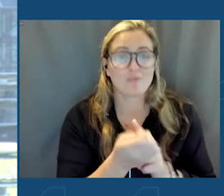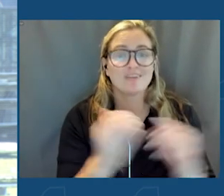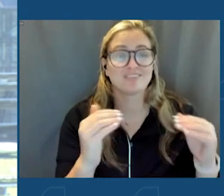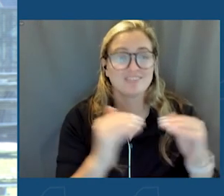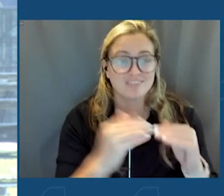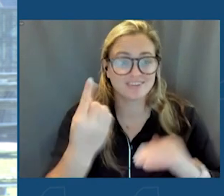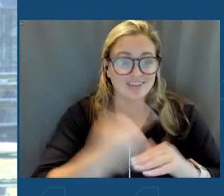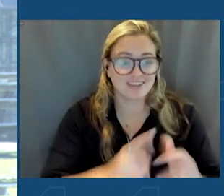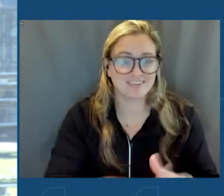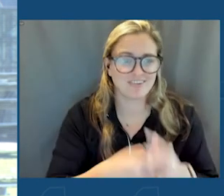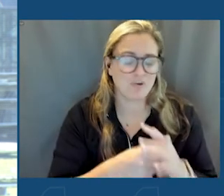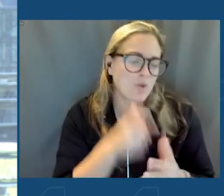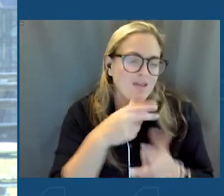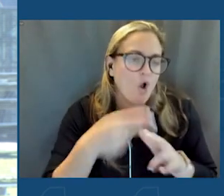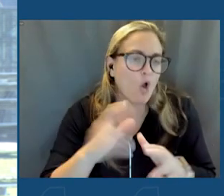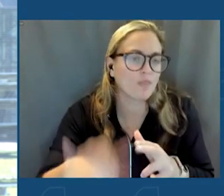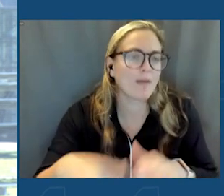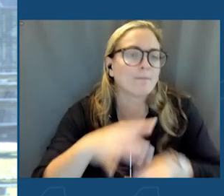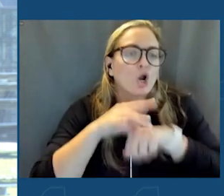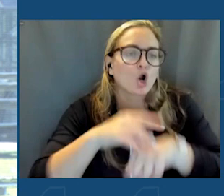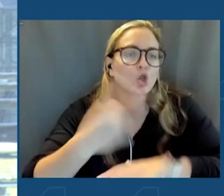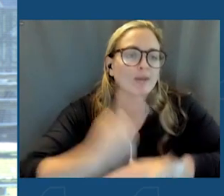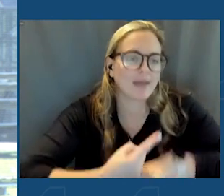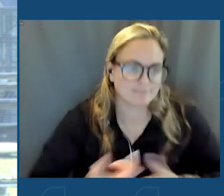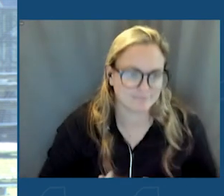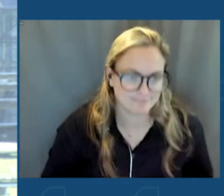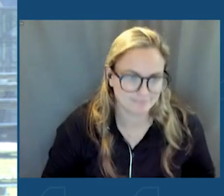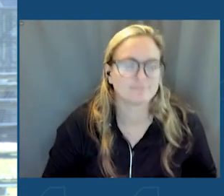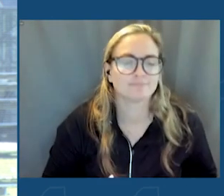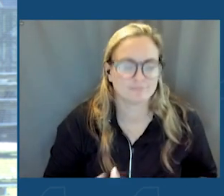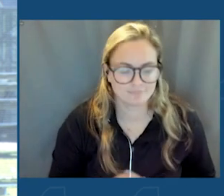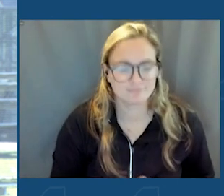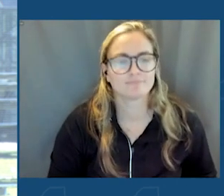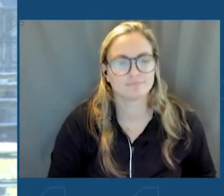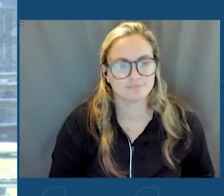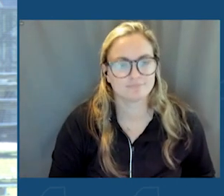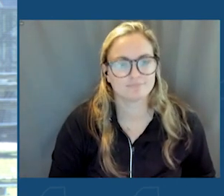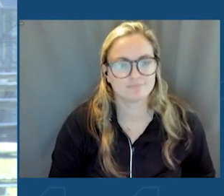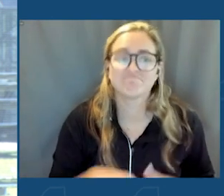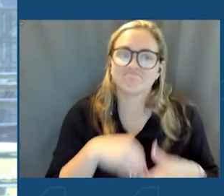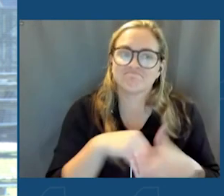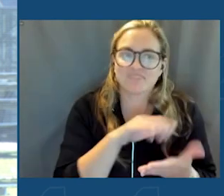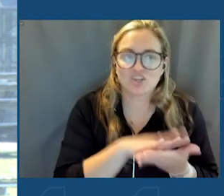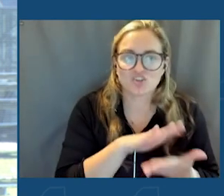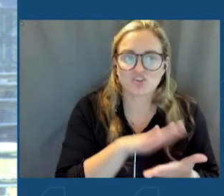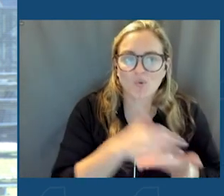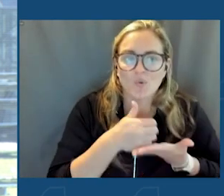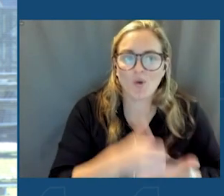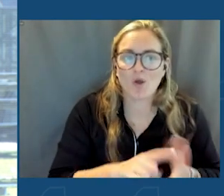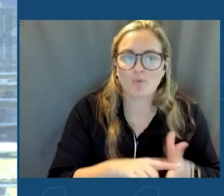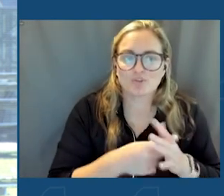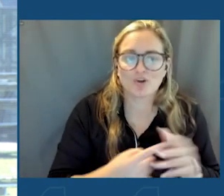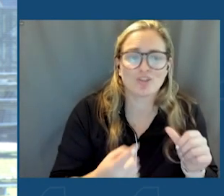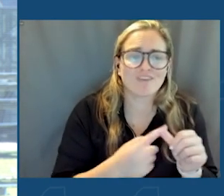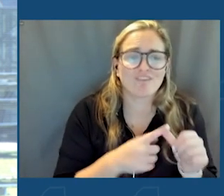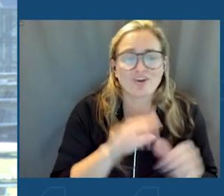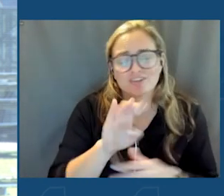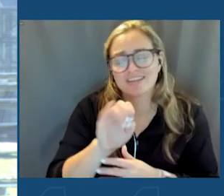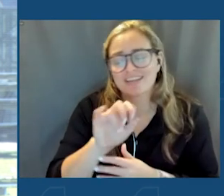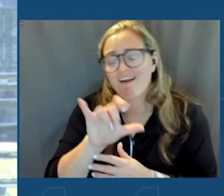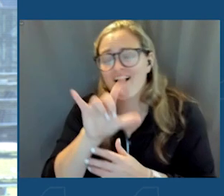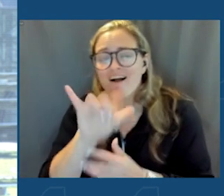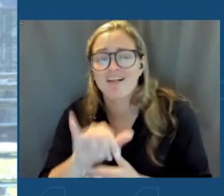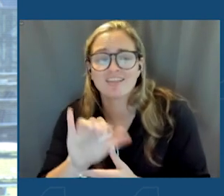didn't call it that then, but Earth Day. It was called Earth Day. And I was in school, and I helped start the first ecology club, because I wanted to